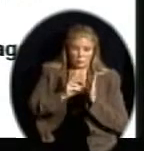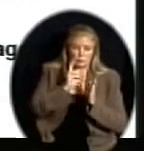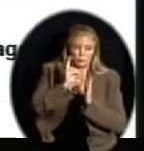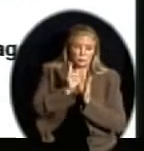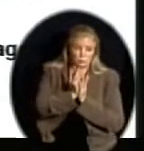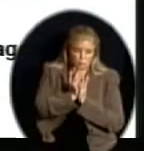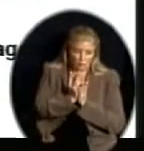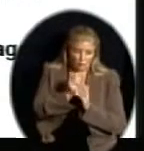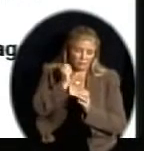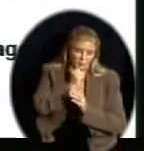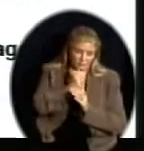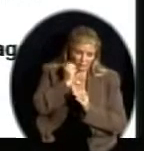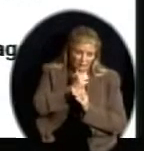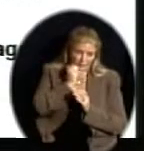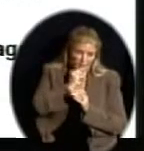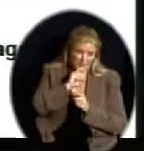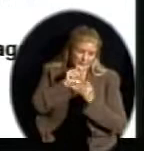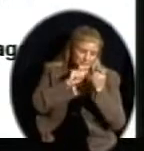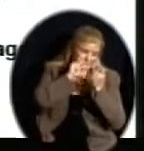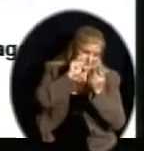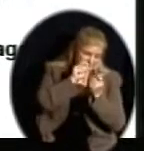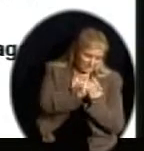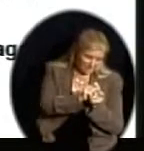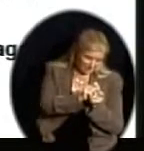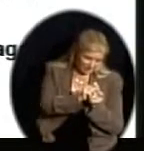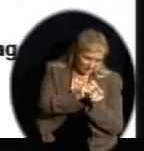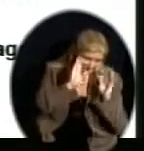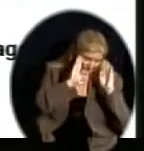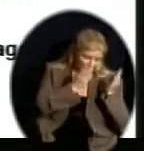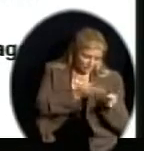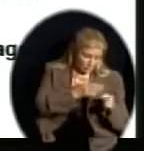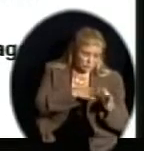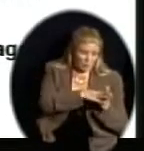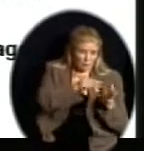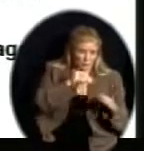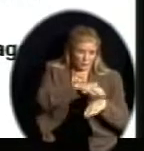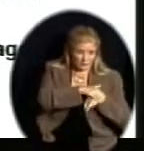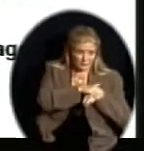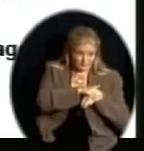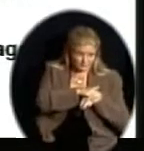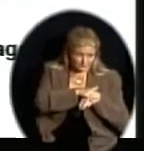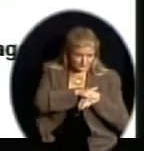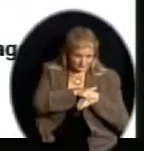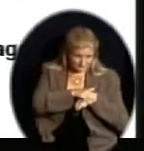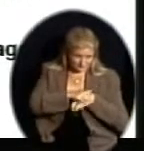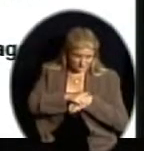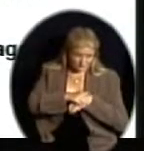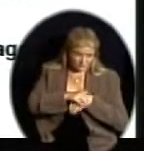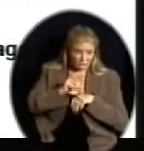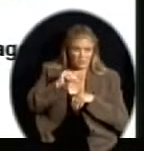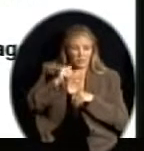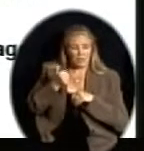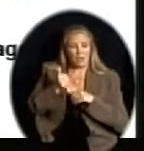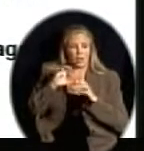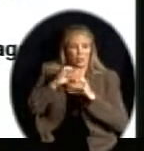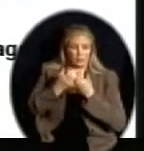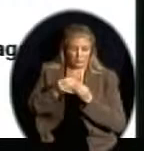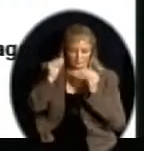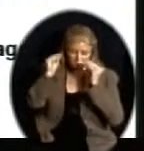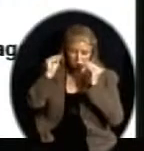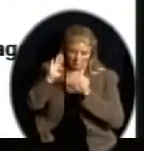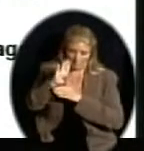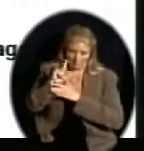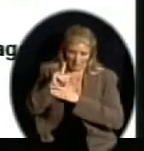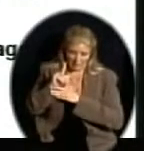three devoted to content, science, social studies, and math, but taught by an ELL teacher who was indeed teaching English acquisition and